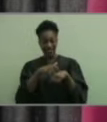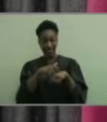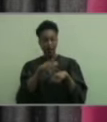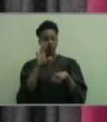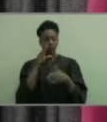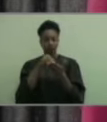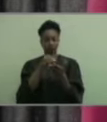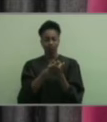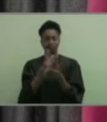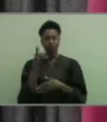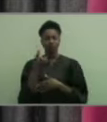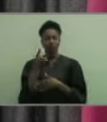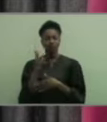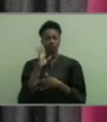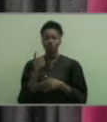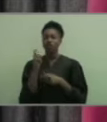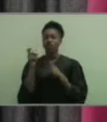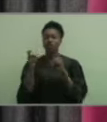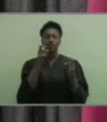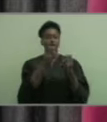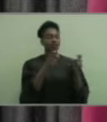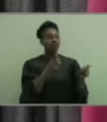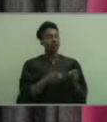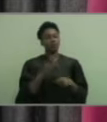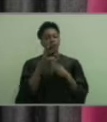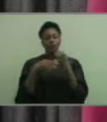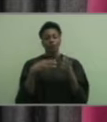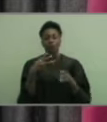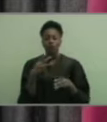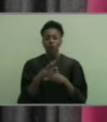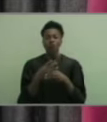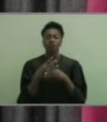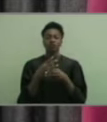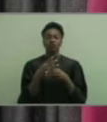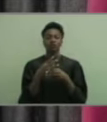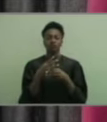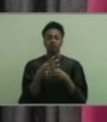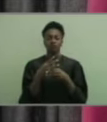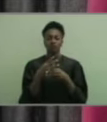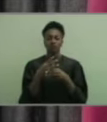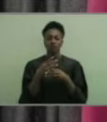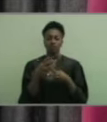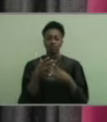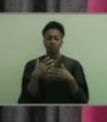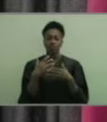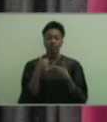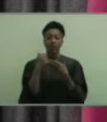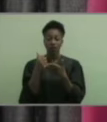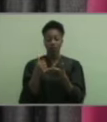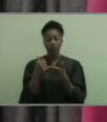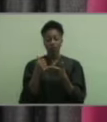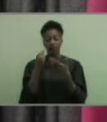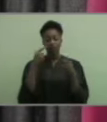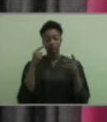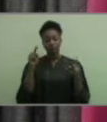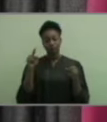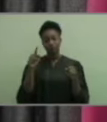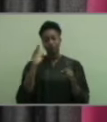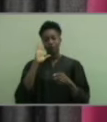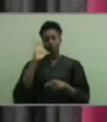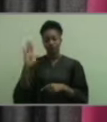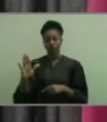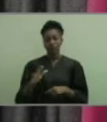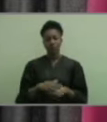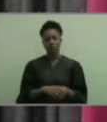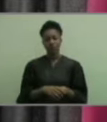society in ways that will help us overcome the challenges we still face. Herschel v. Jenkins High School, along